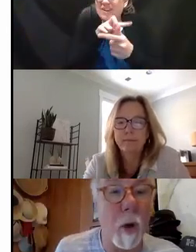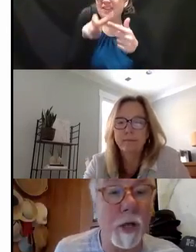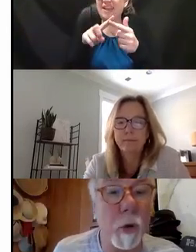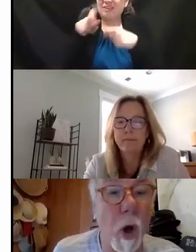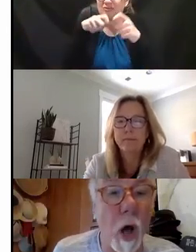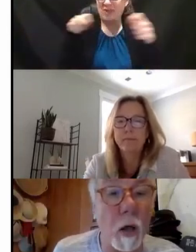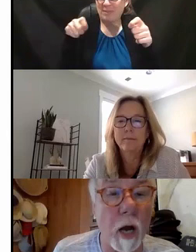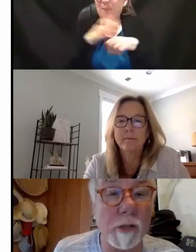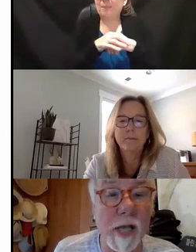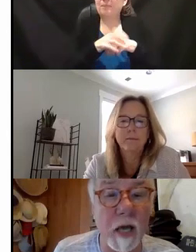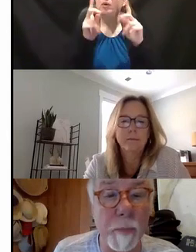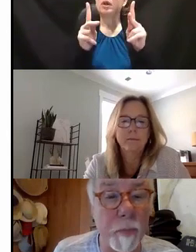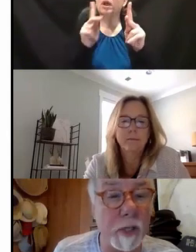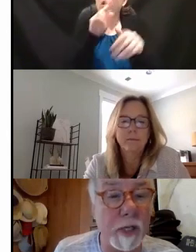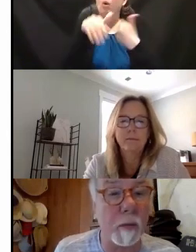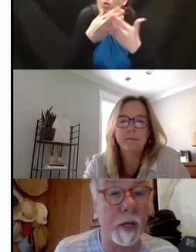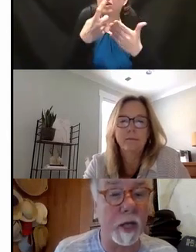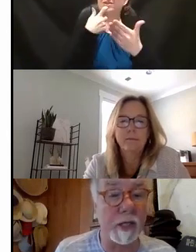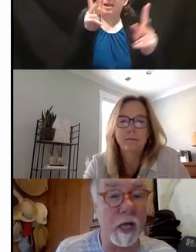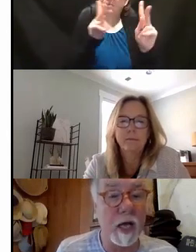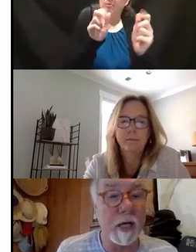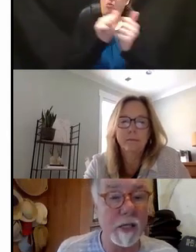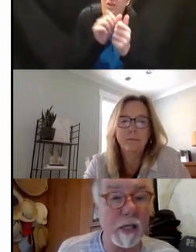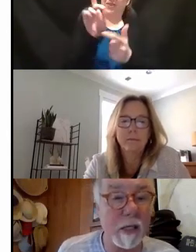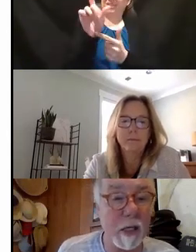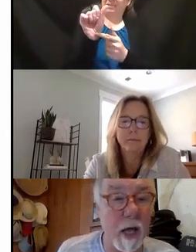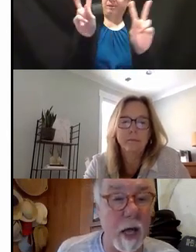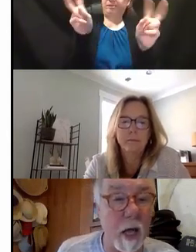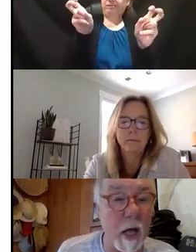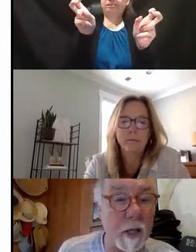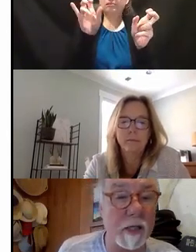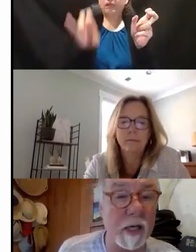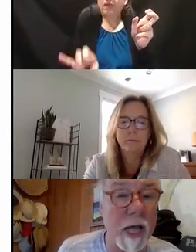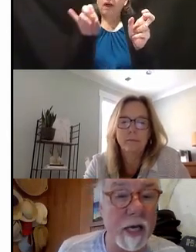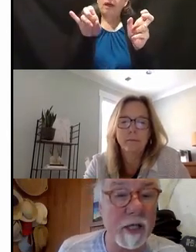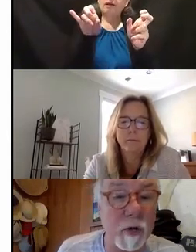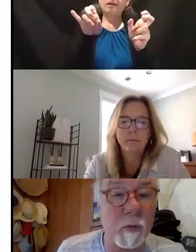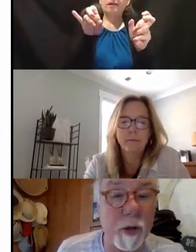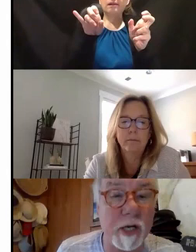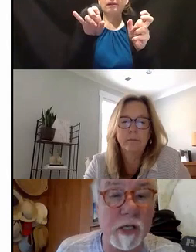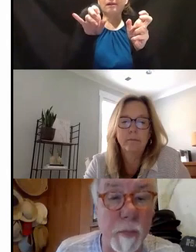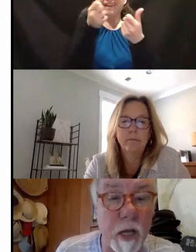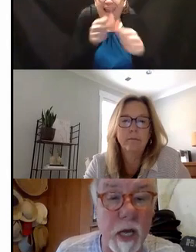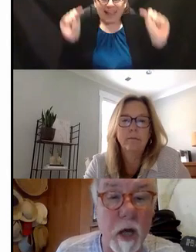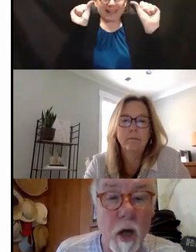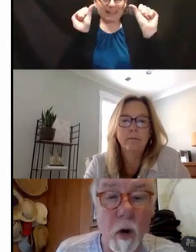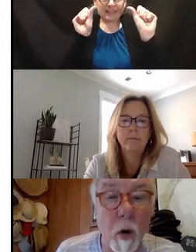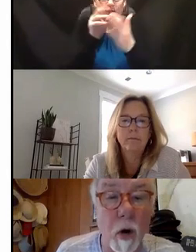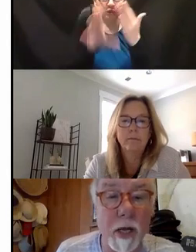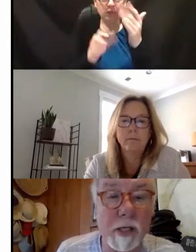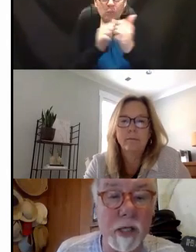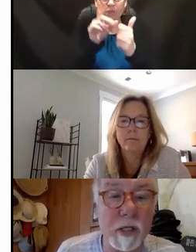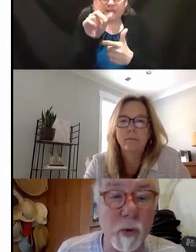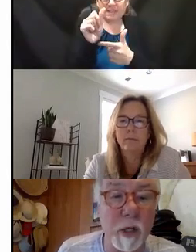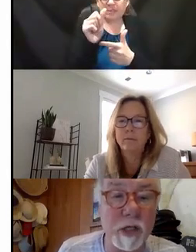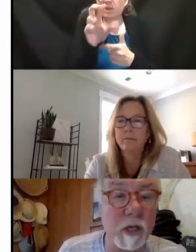up. When you all are saying people with disabilities, does this, does this any student with a disability or